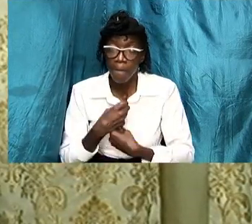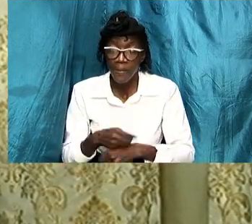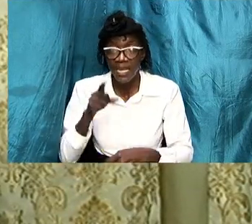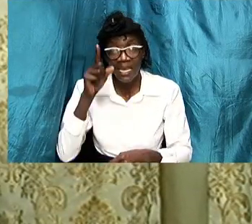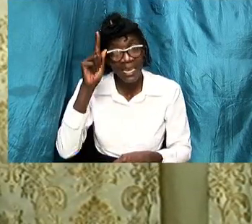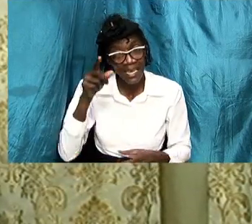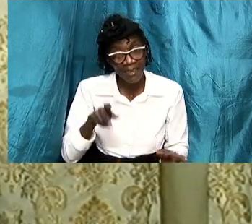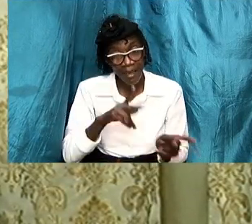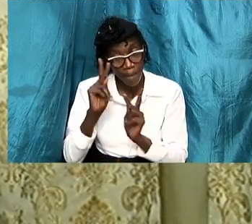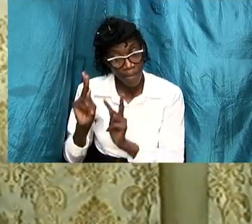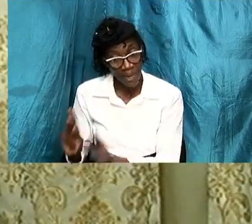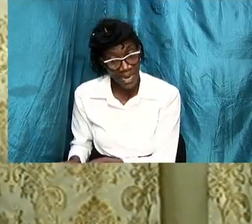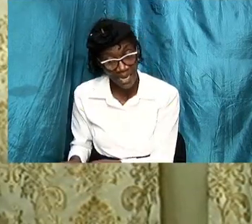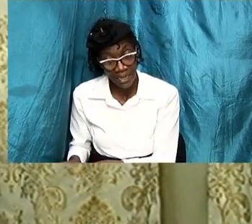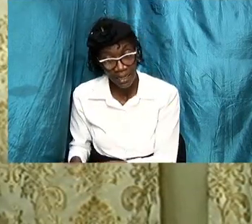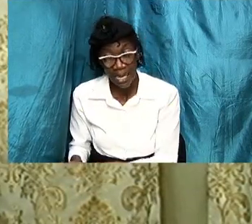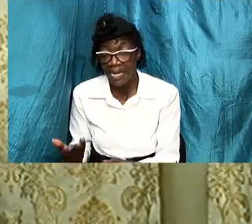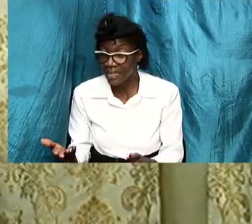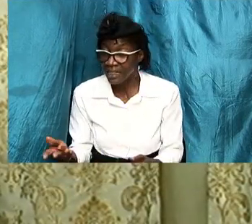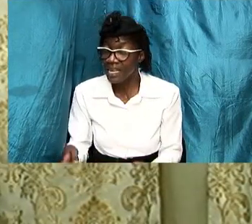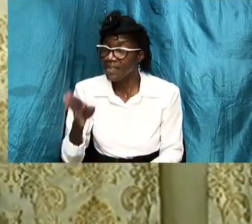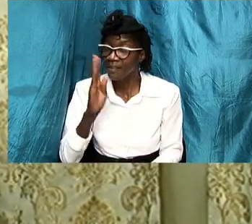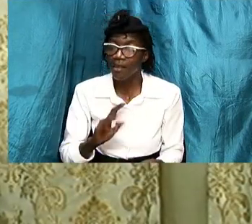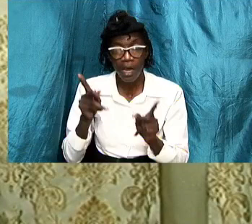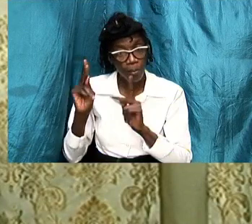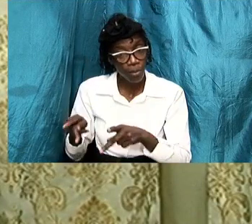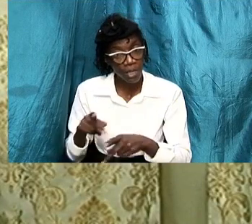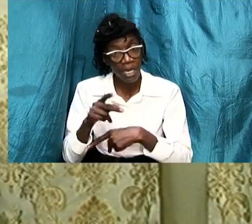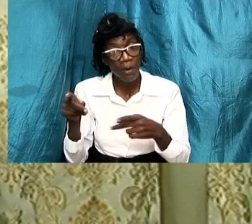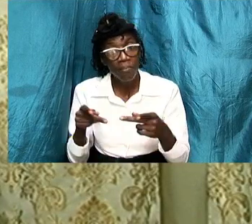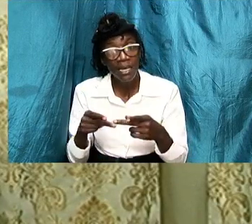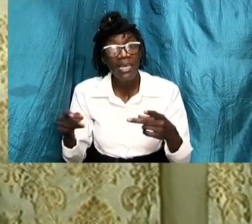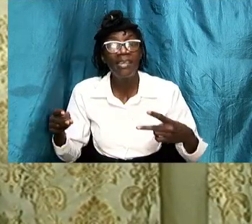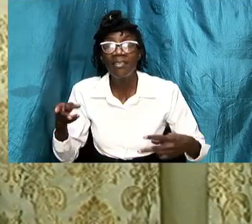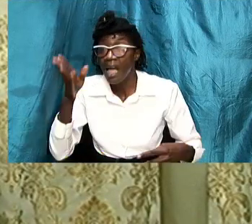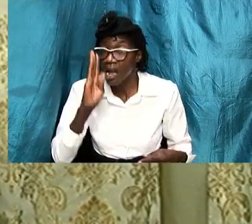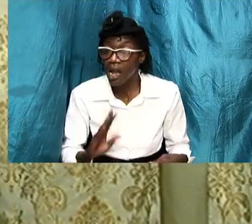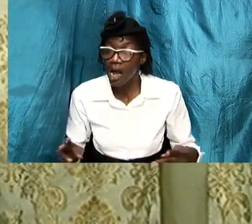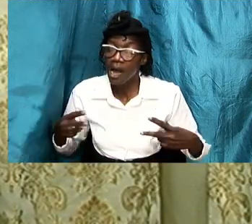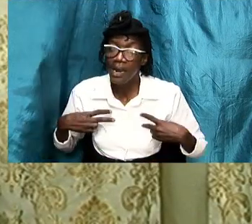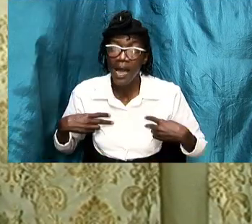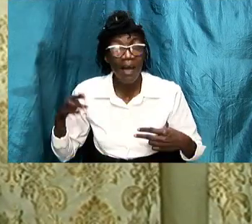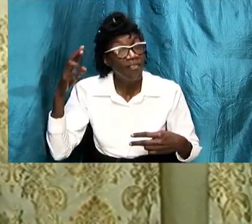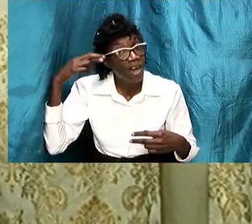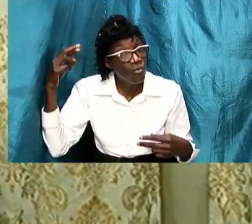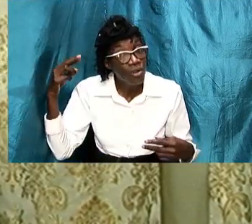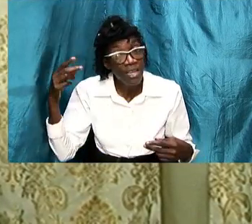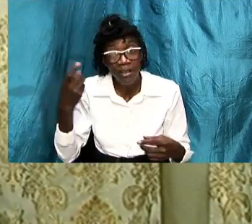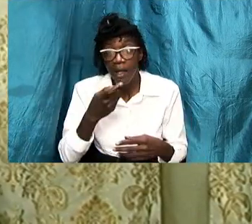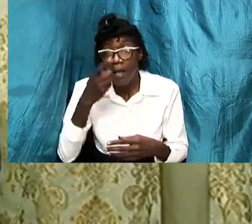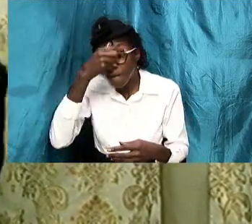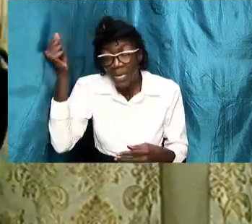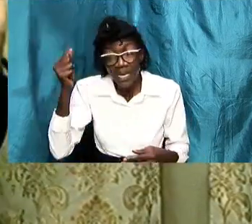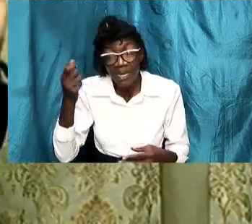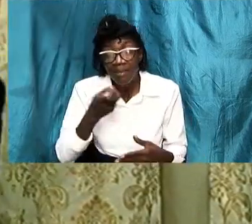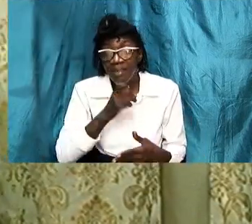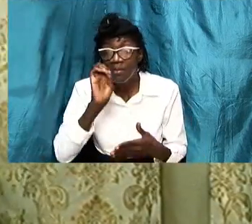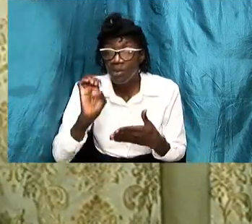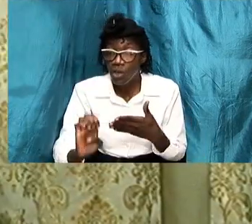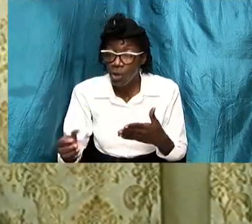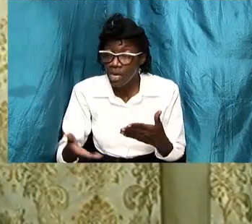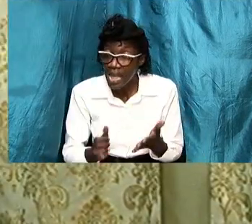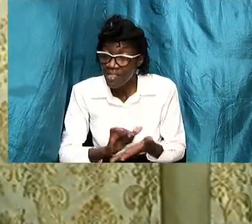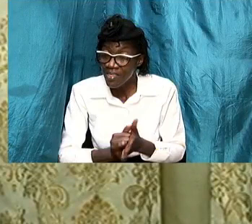things that god have put in place he has a reason because he has done these things by design from way back